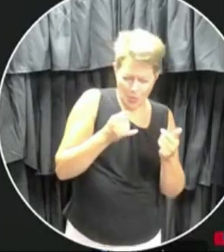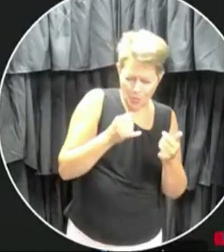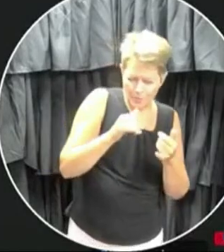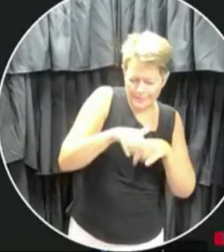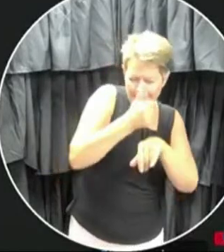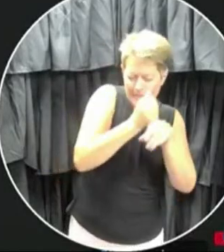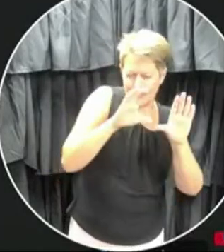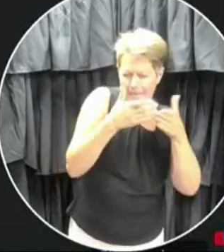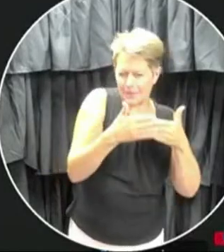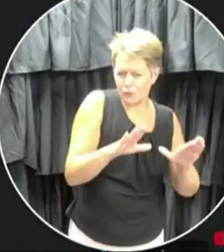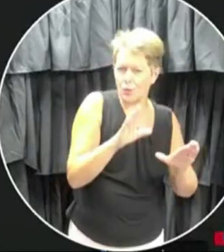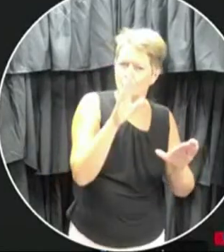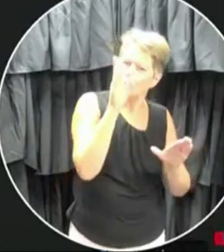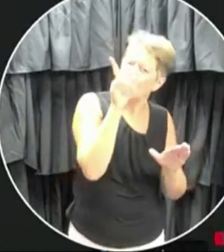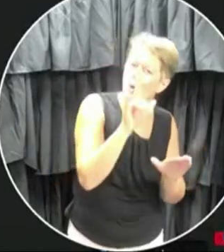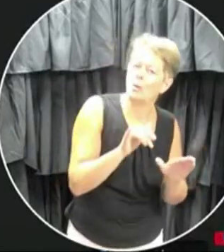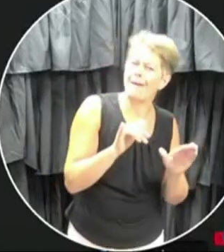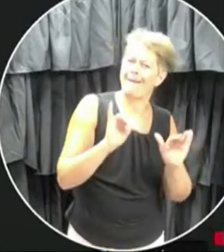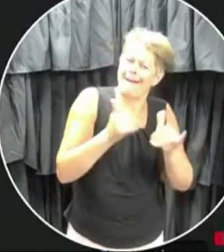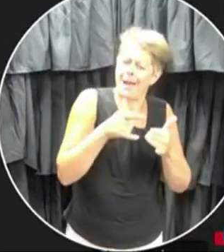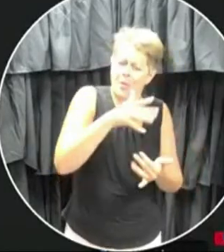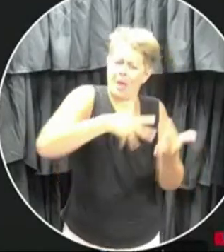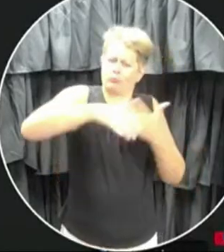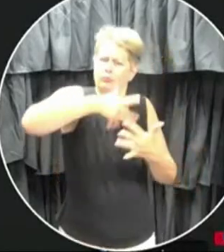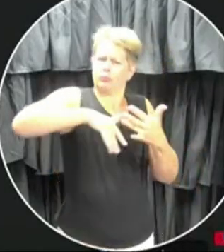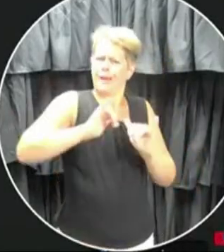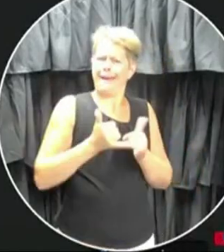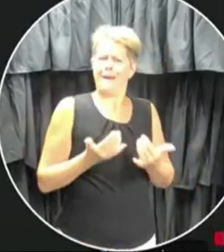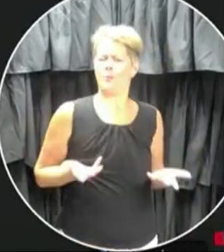kind of what kind of mingling is allowed when at school.